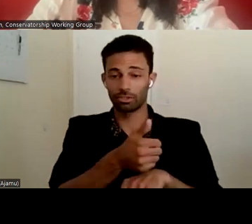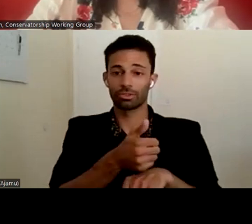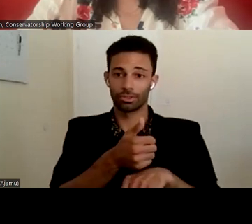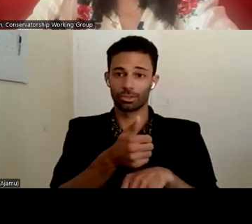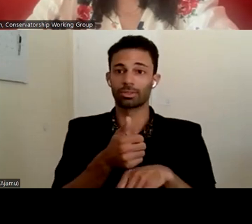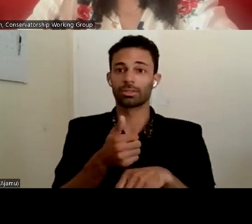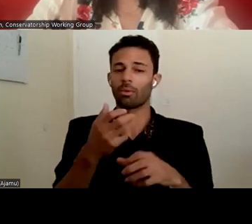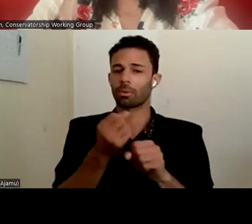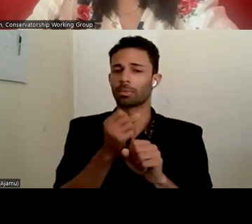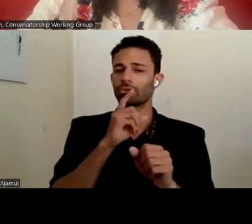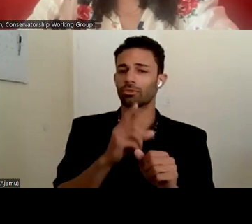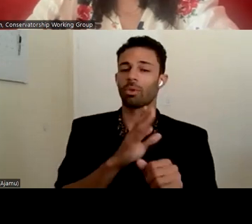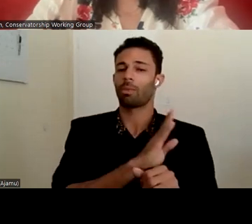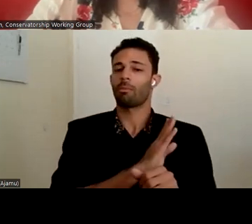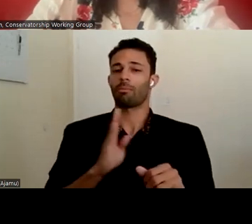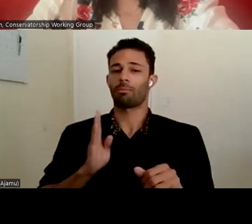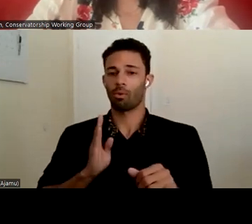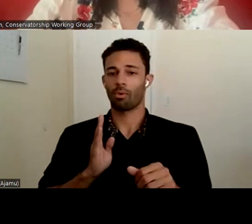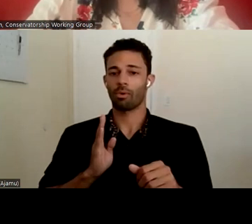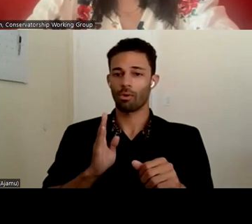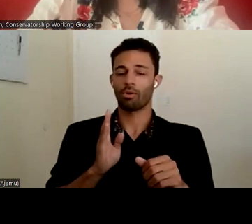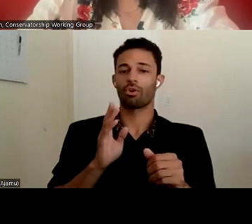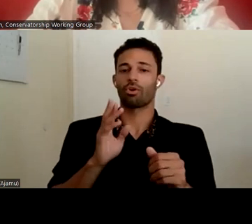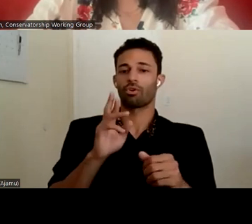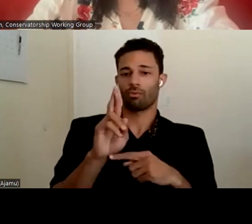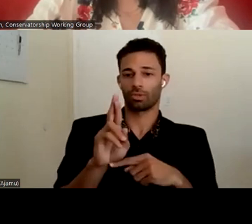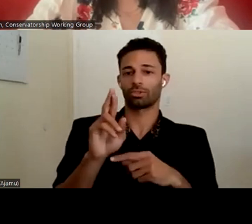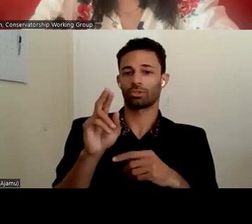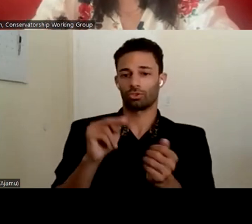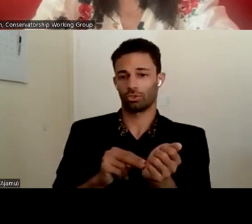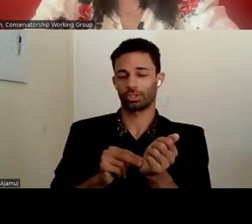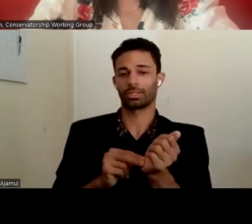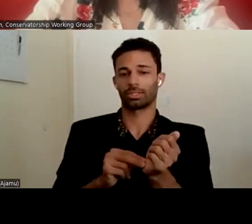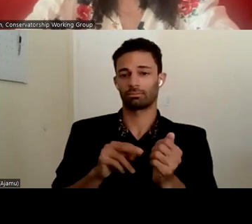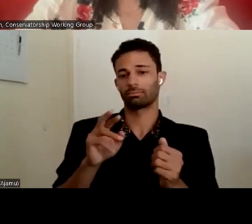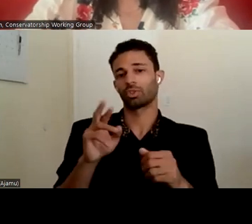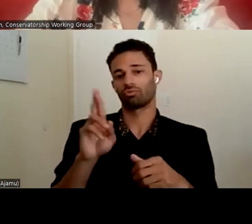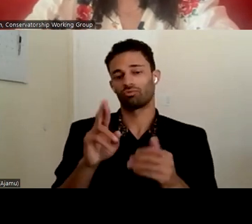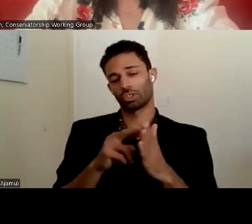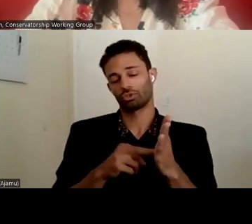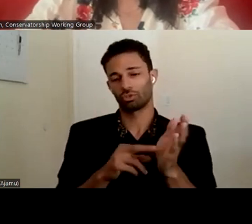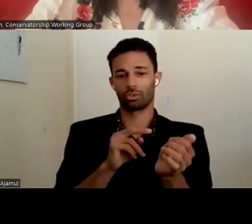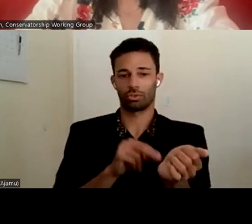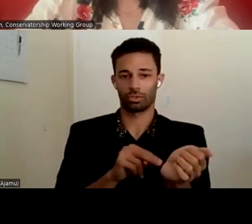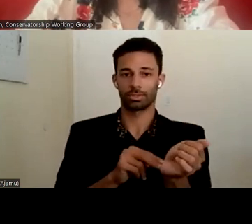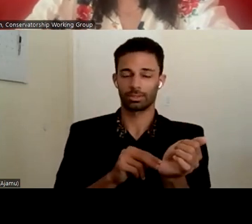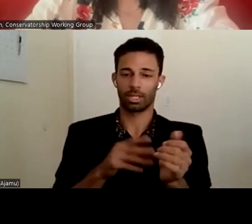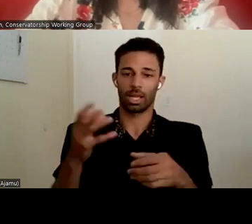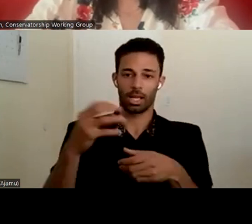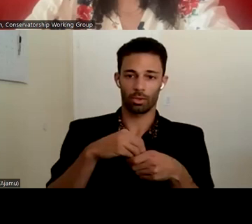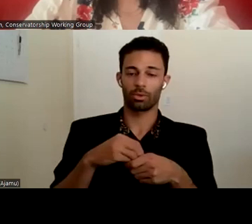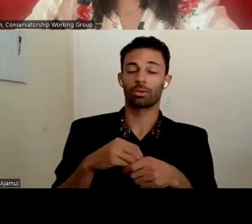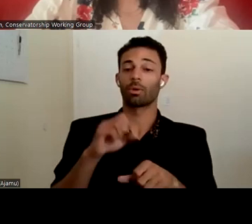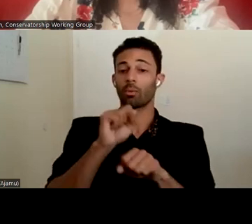also the Board of Registered Nursing would also be included in this. And whether it's from working with law enforcement,